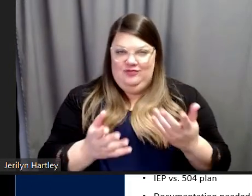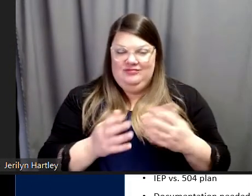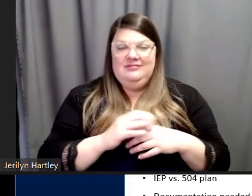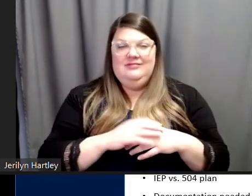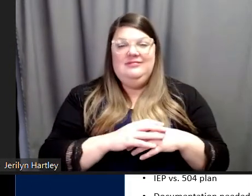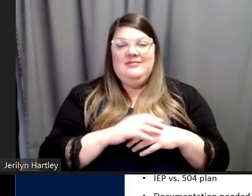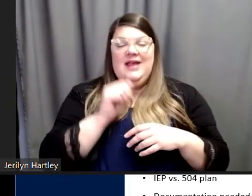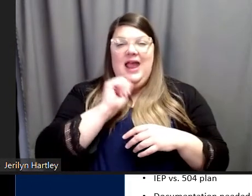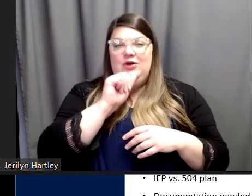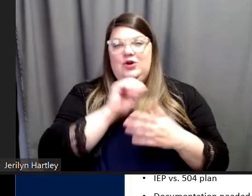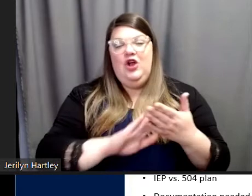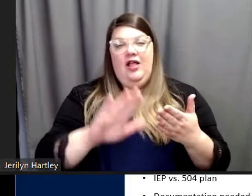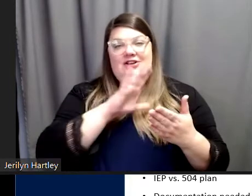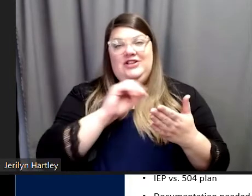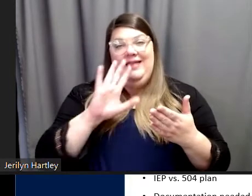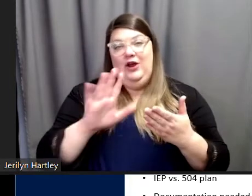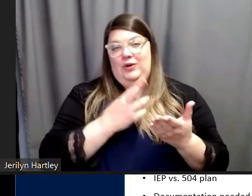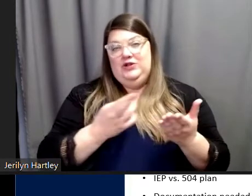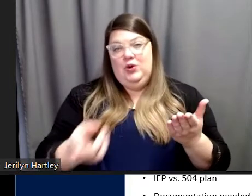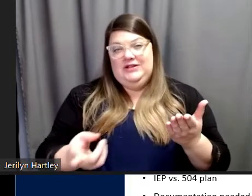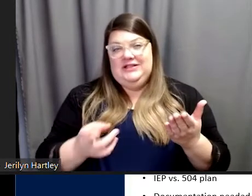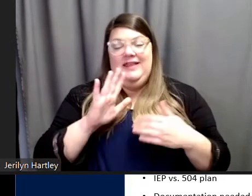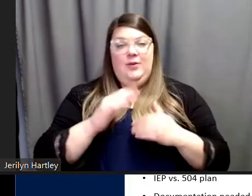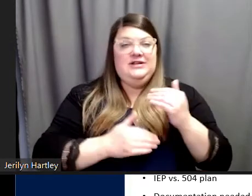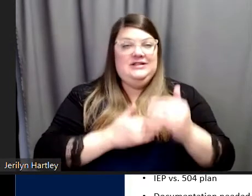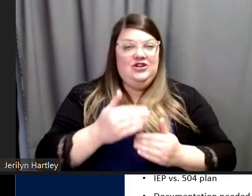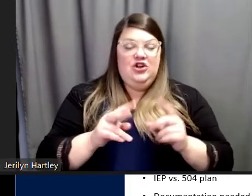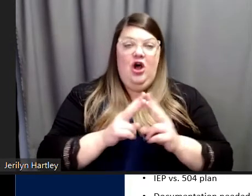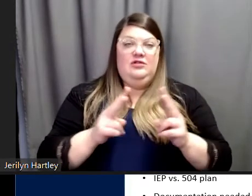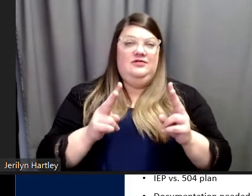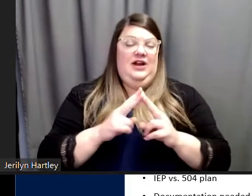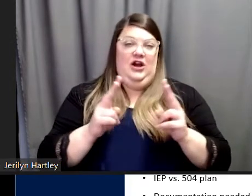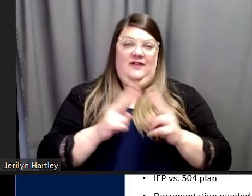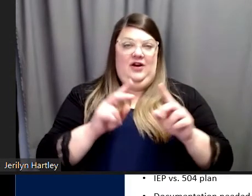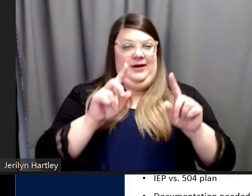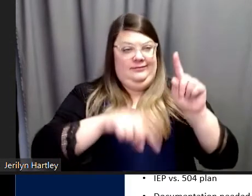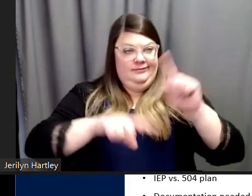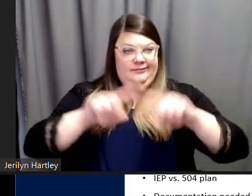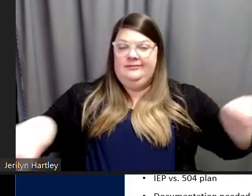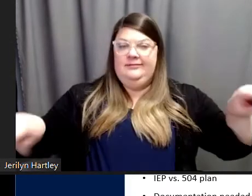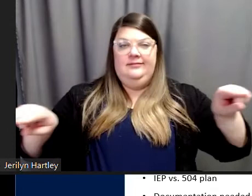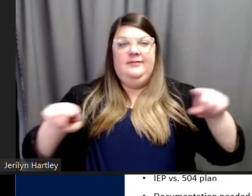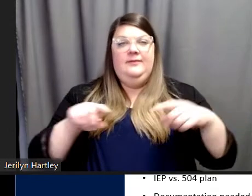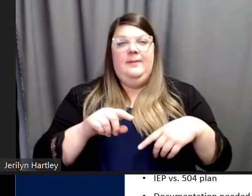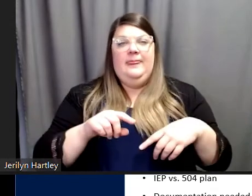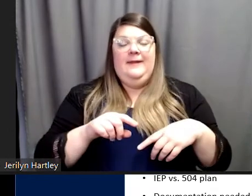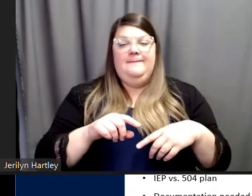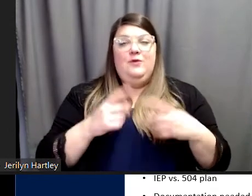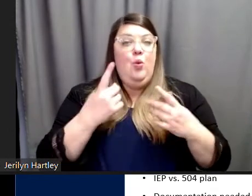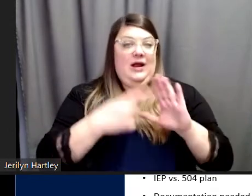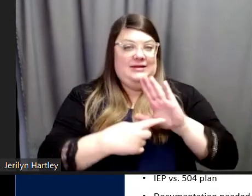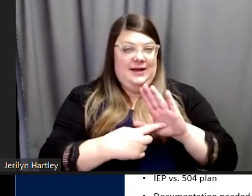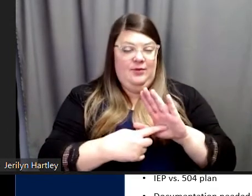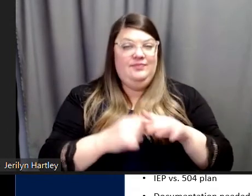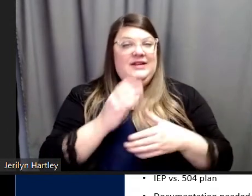colleges and their resources, their procedures, also vary widely. So one example of this was that